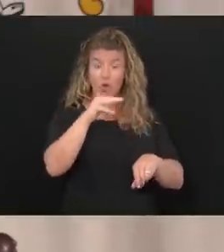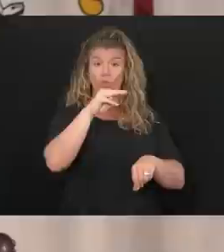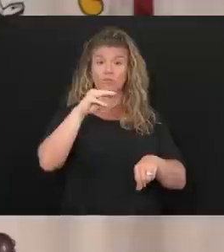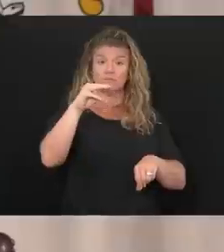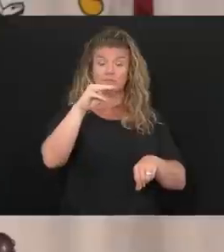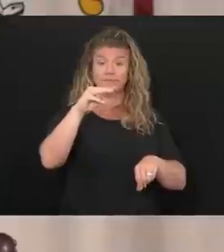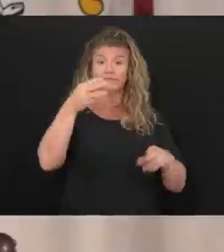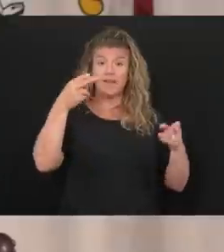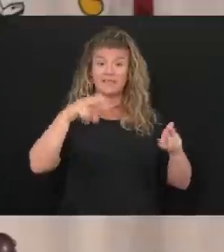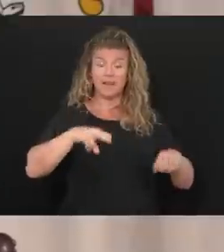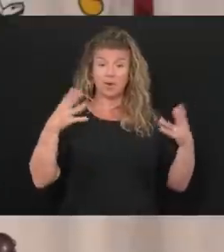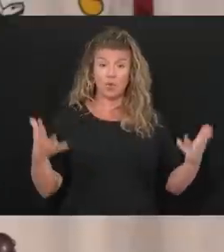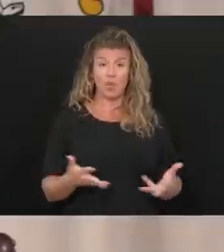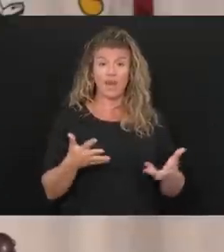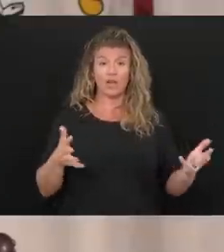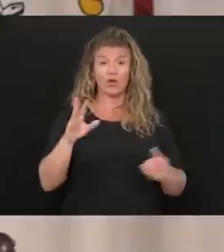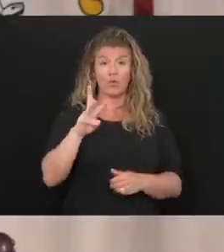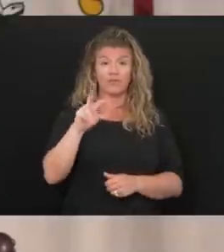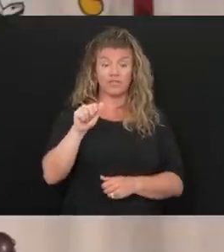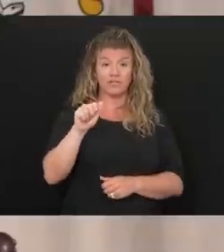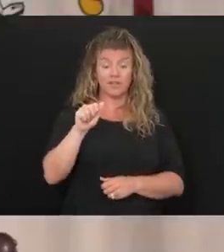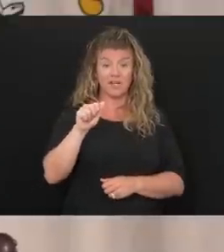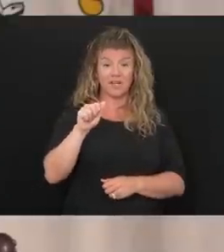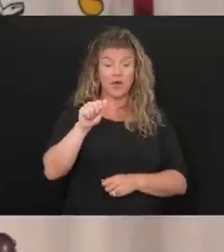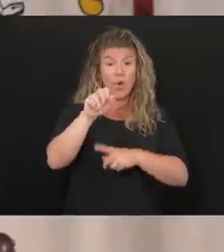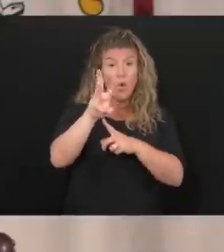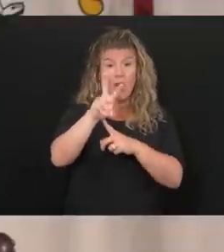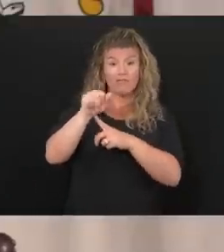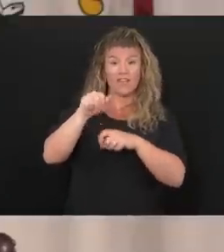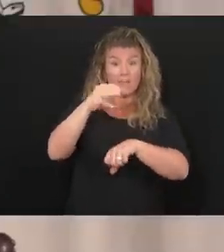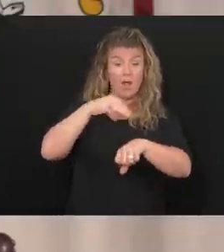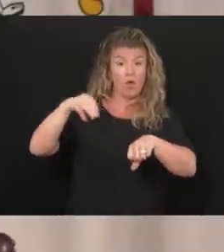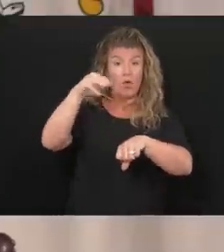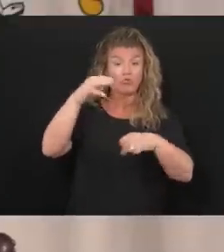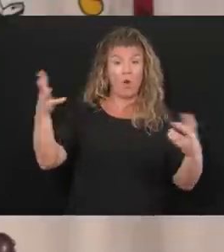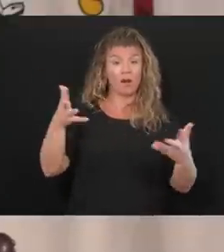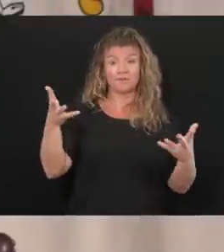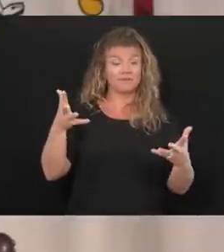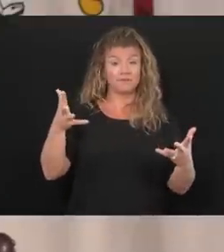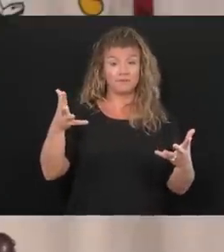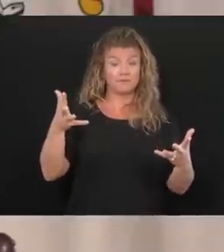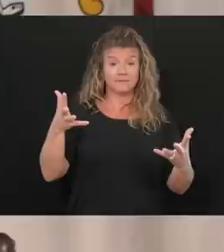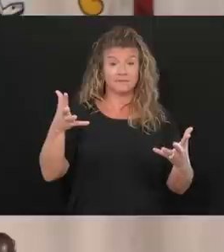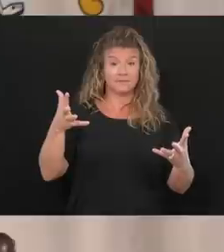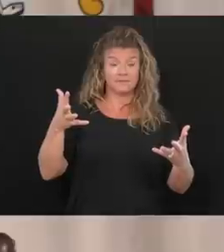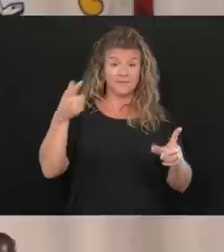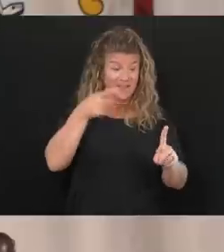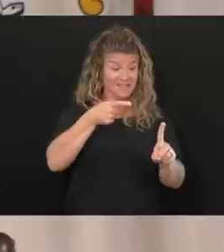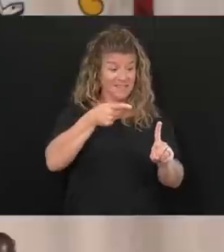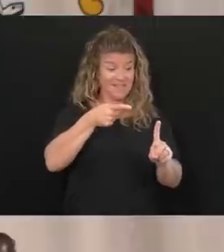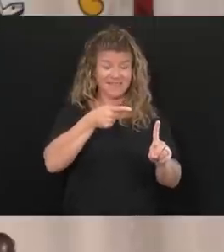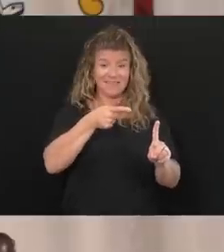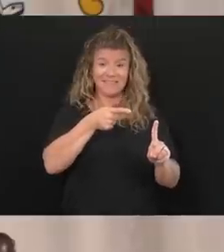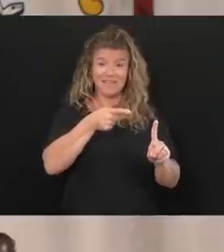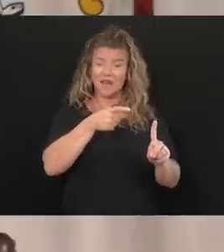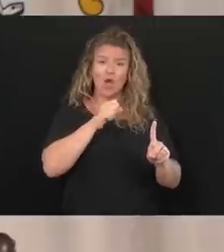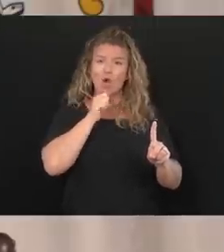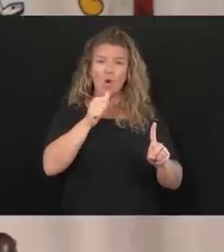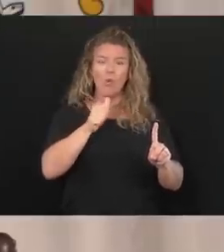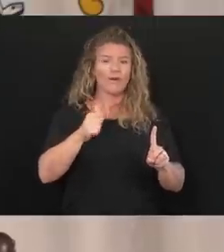right here in West Virginia. The West Virginia miracle is just simply this. We don't have